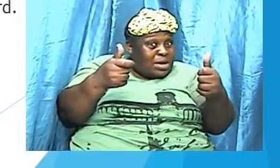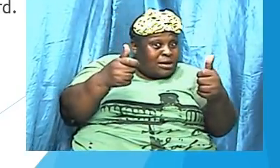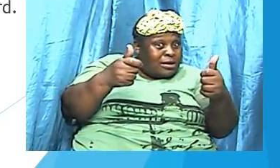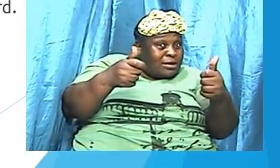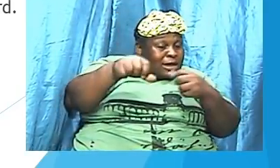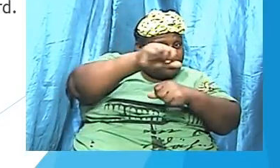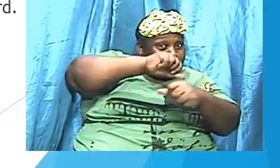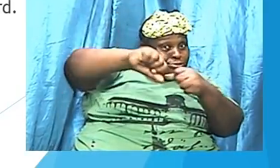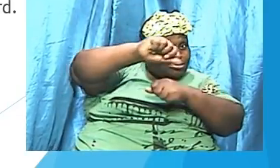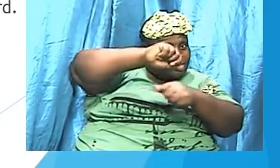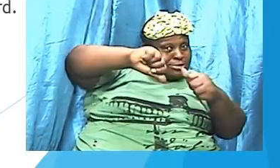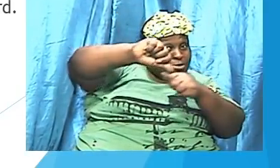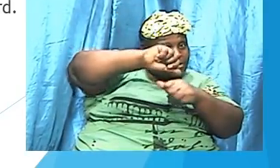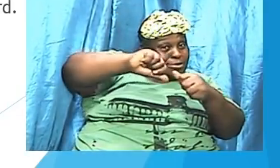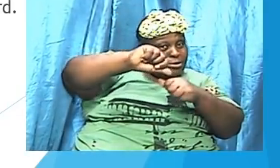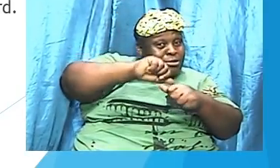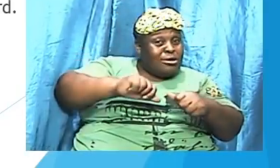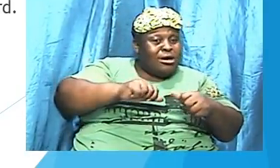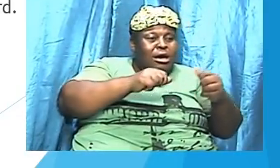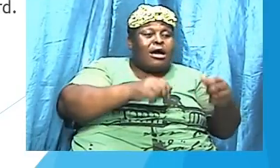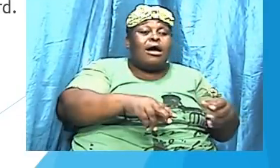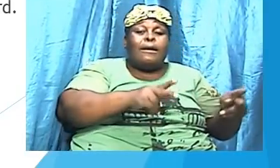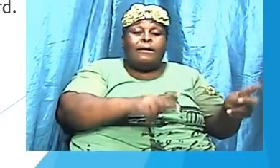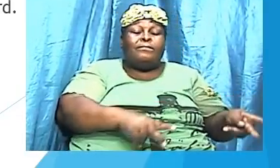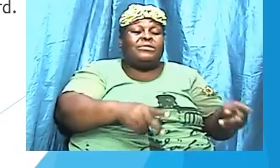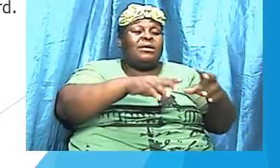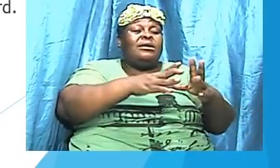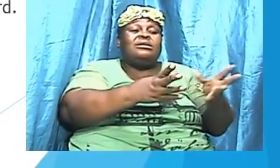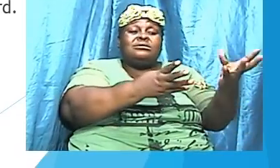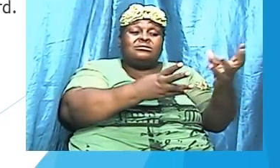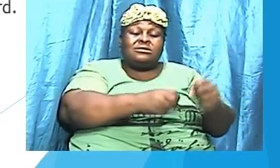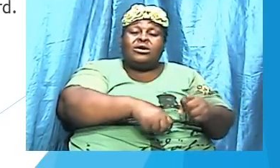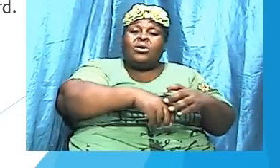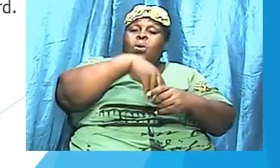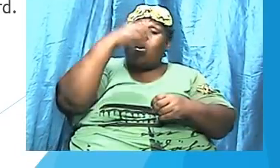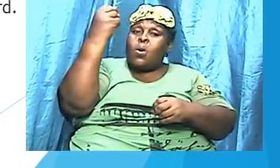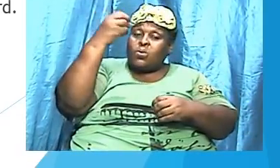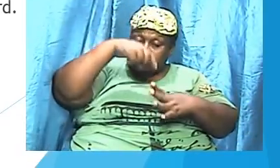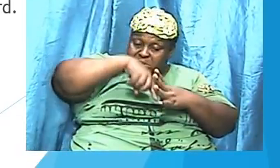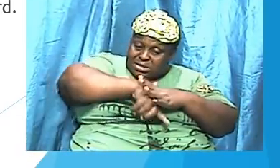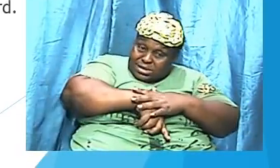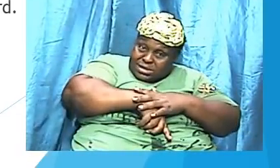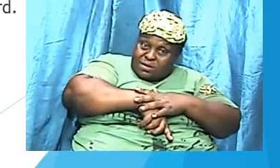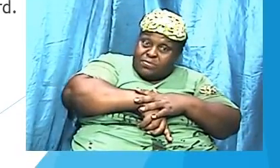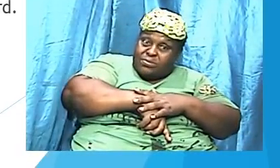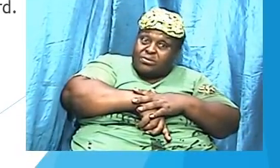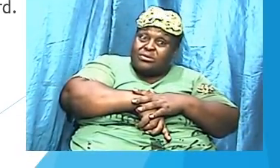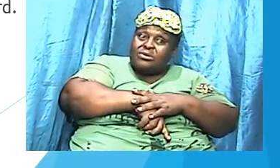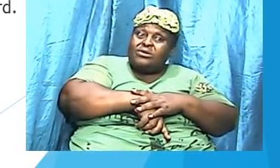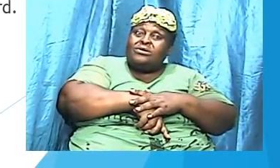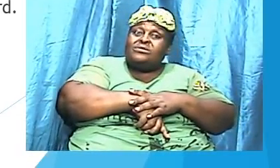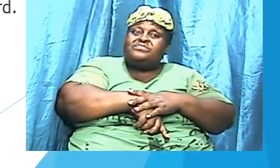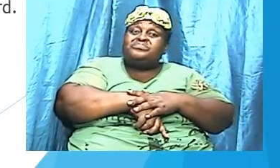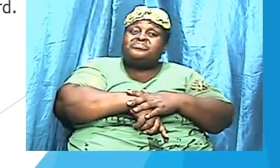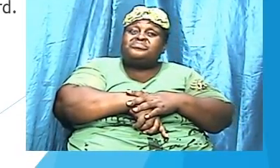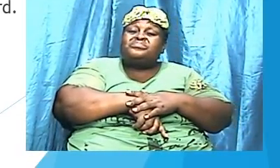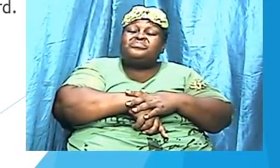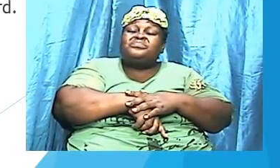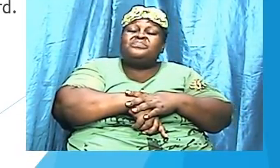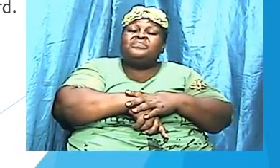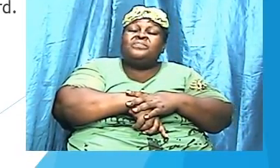annoyance and pulls from deep within, just as we said earlier from